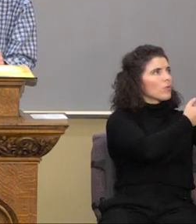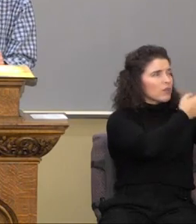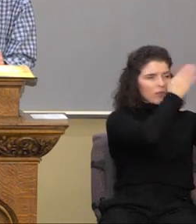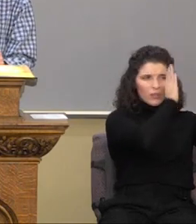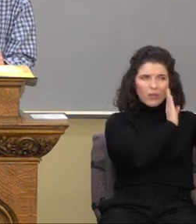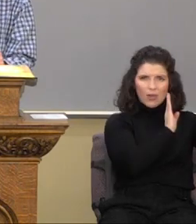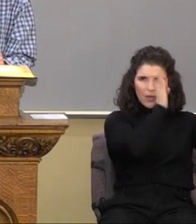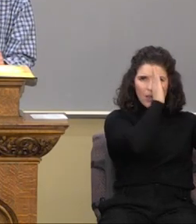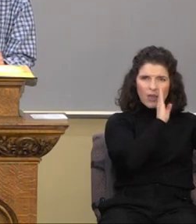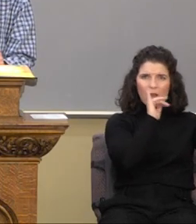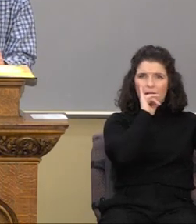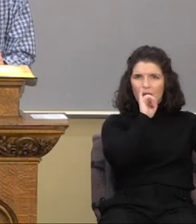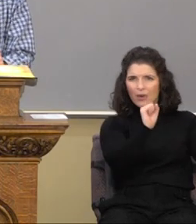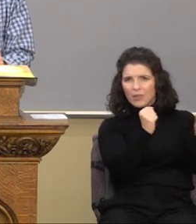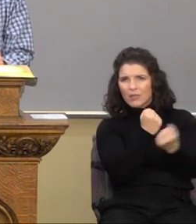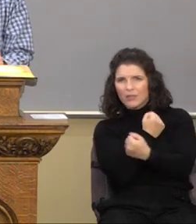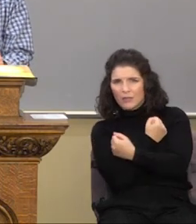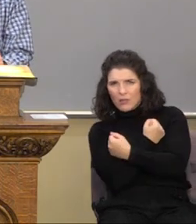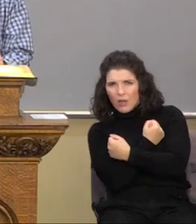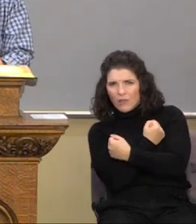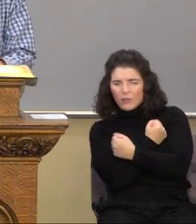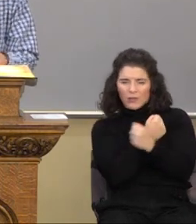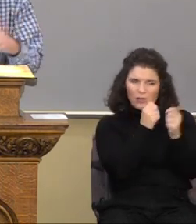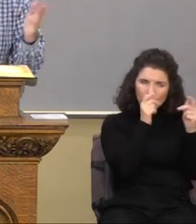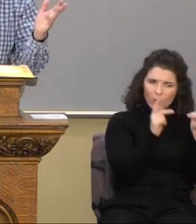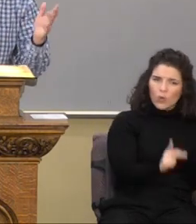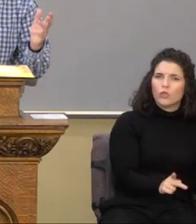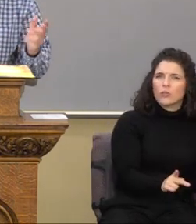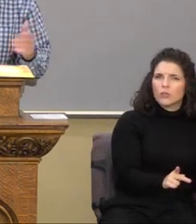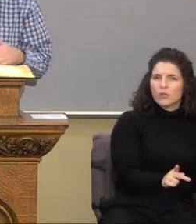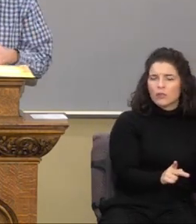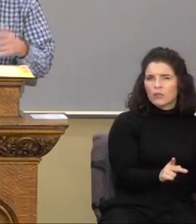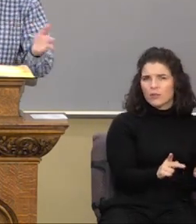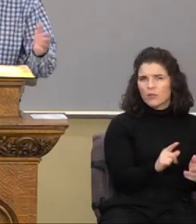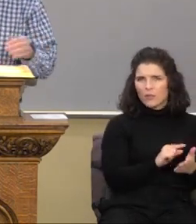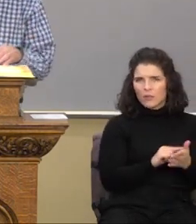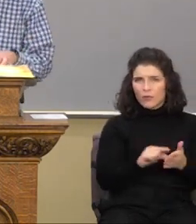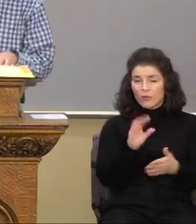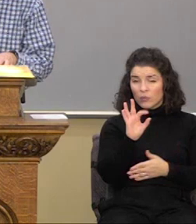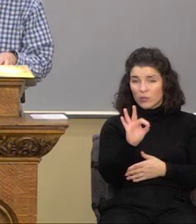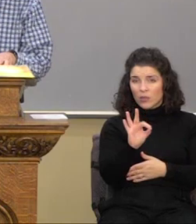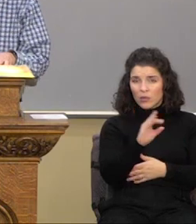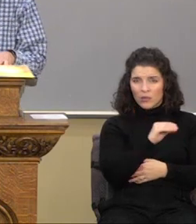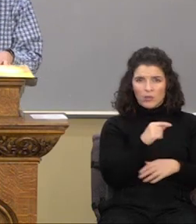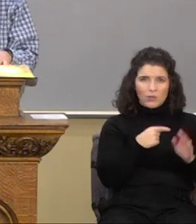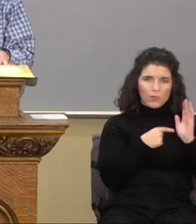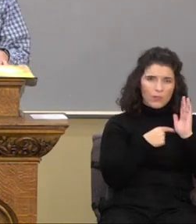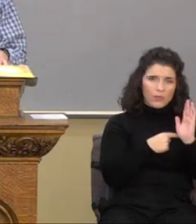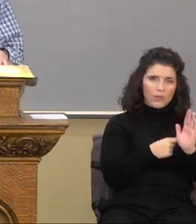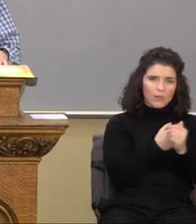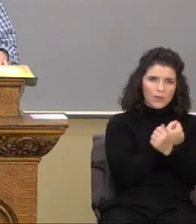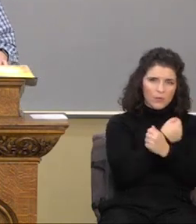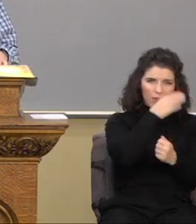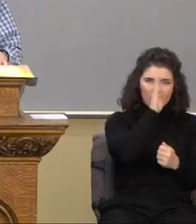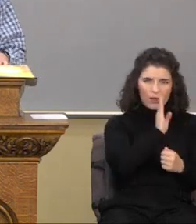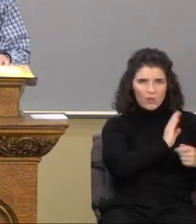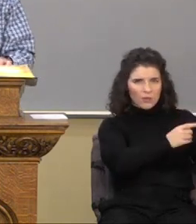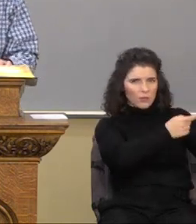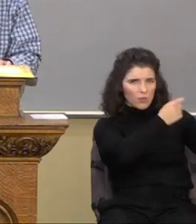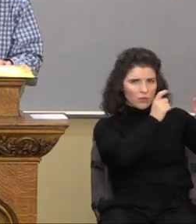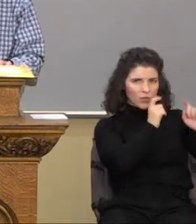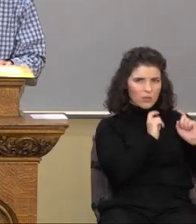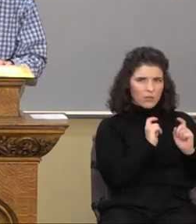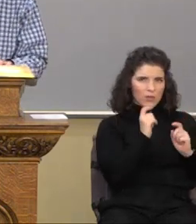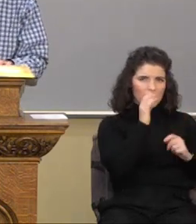love. It's a person. Verse 9. this was manifested the love of God toward us, because